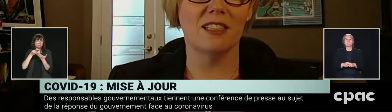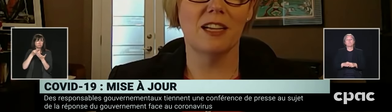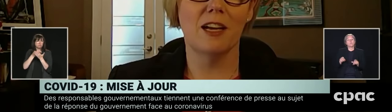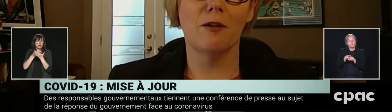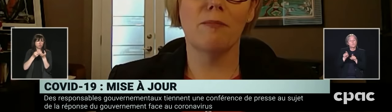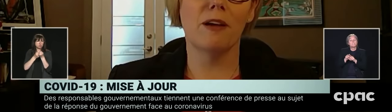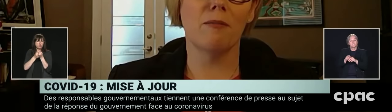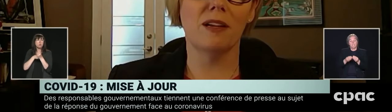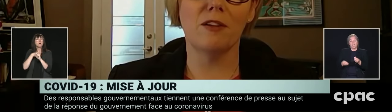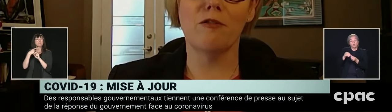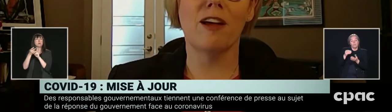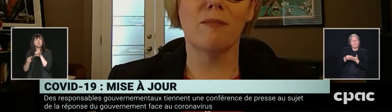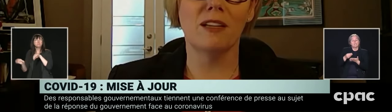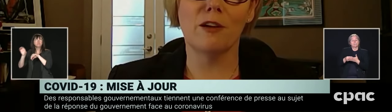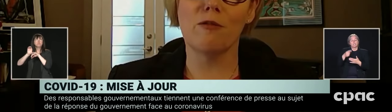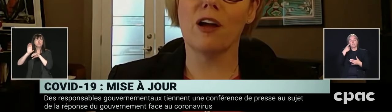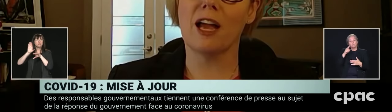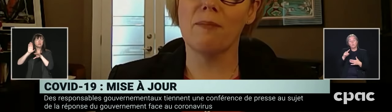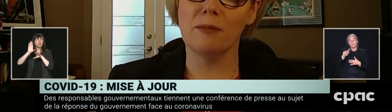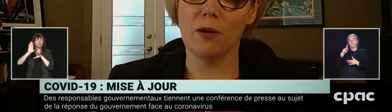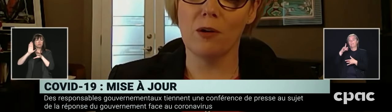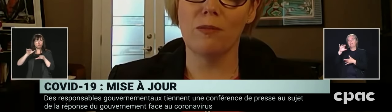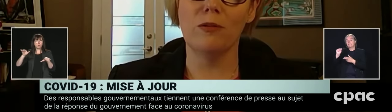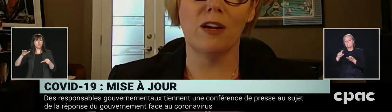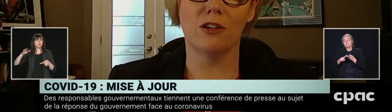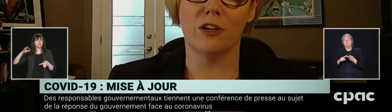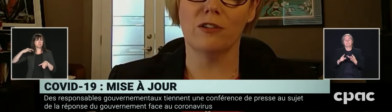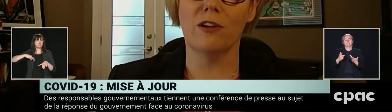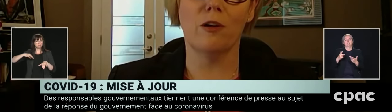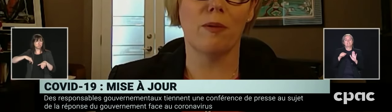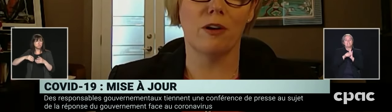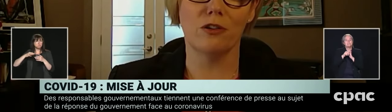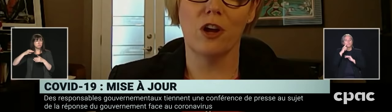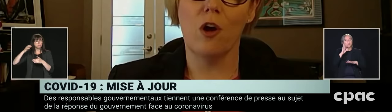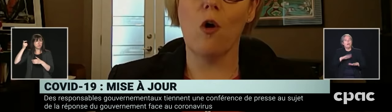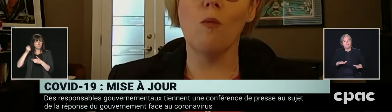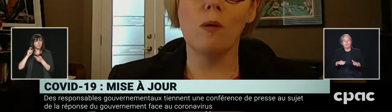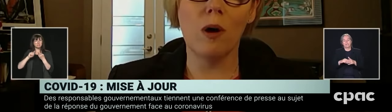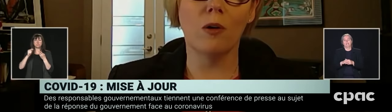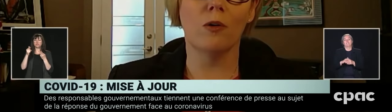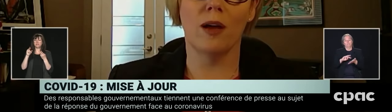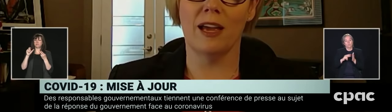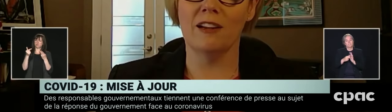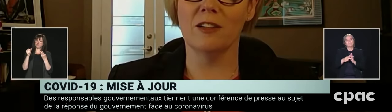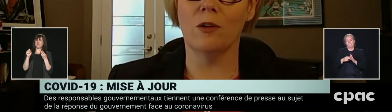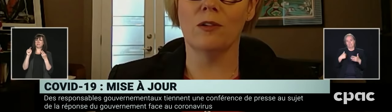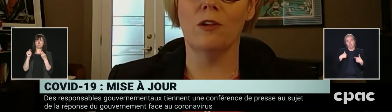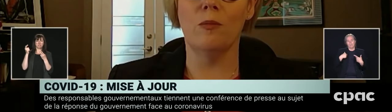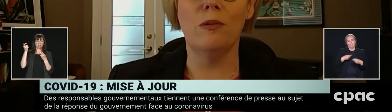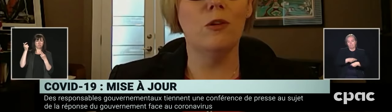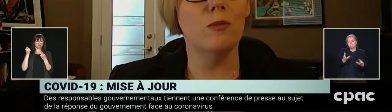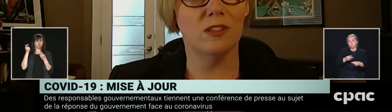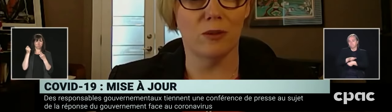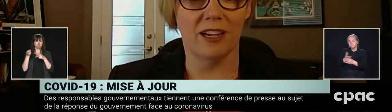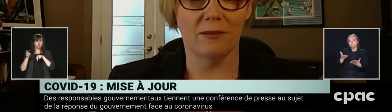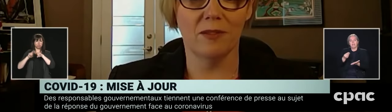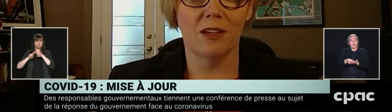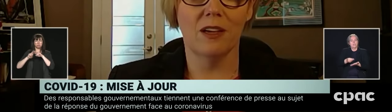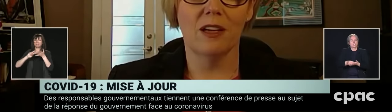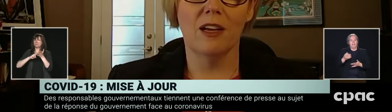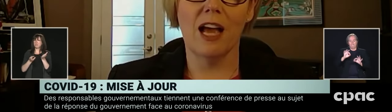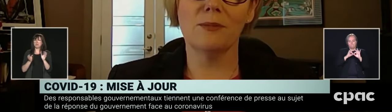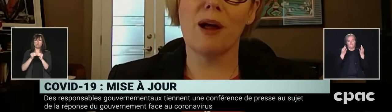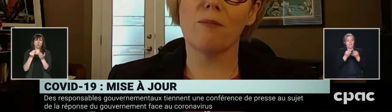TPS, permettent aux familles d'avoir rapidement plus d'argent dans leurs proches au moment où elles ont le plus besoin.